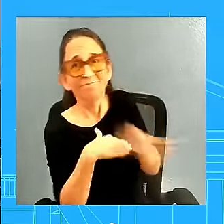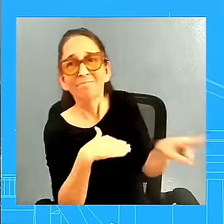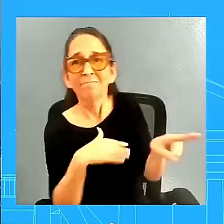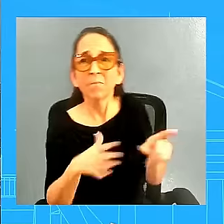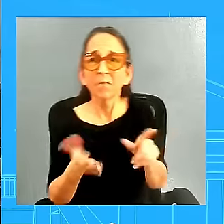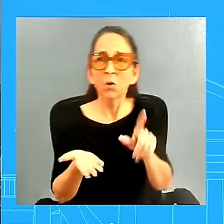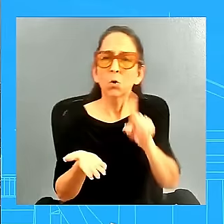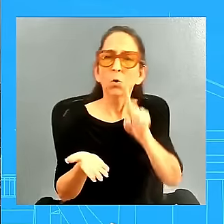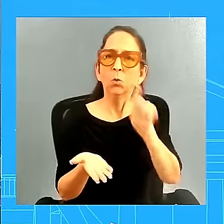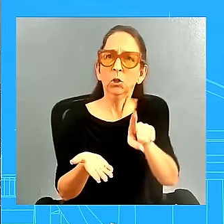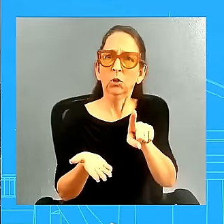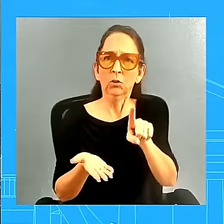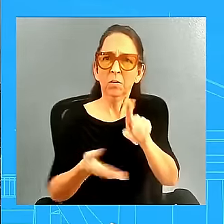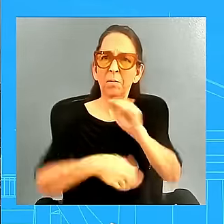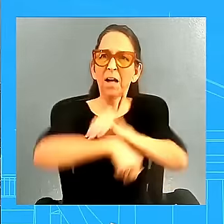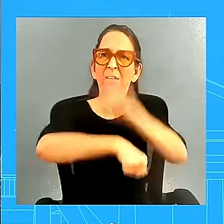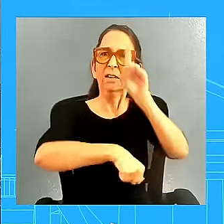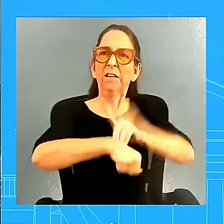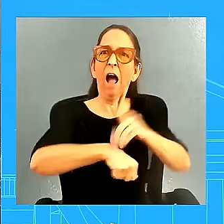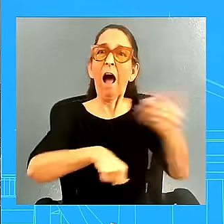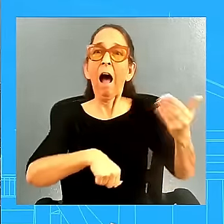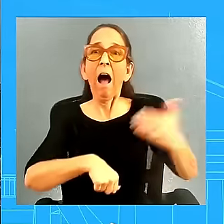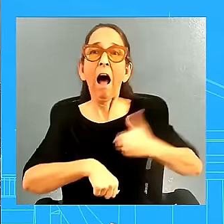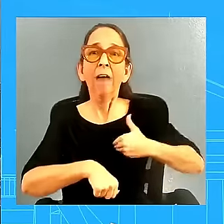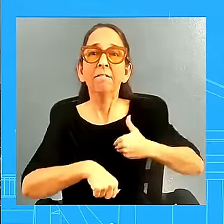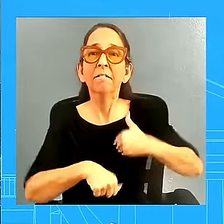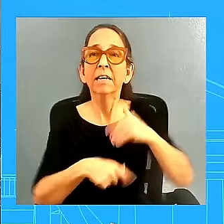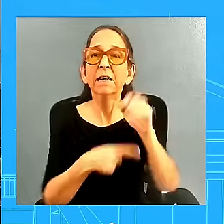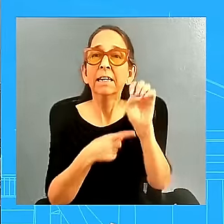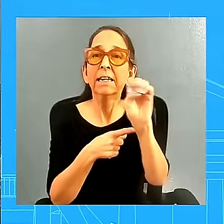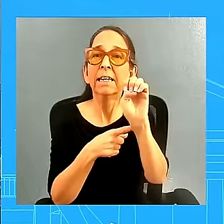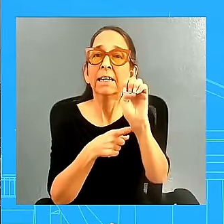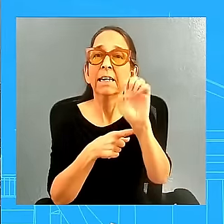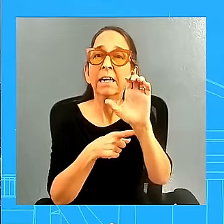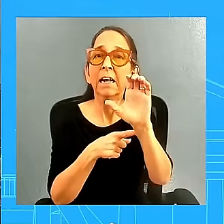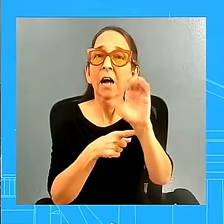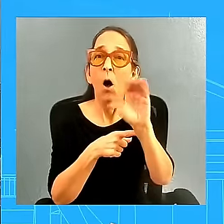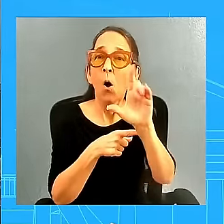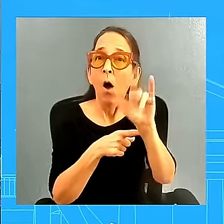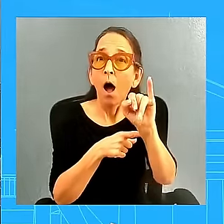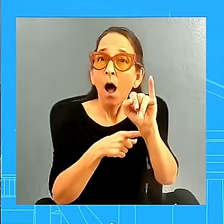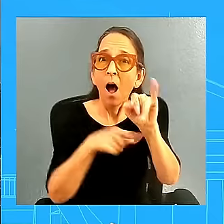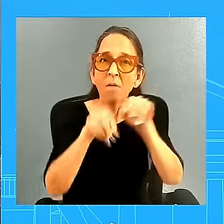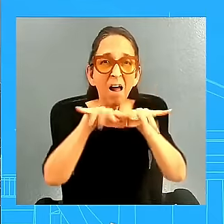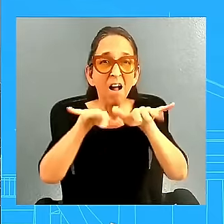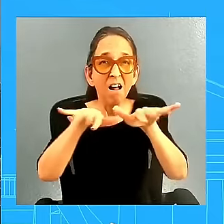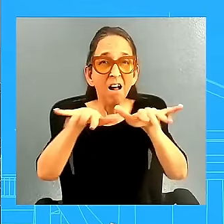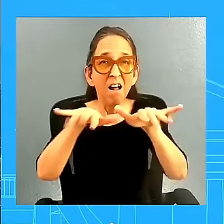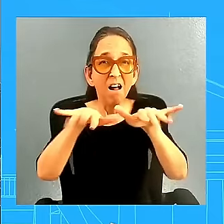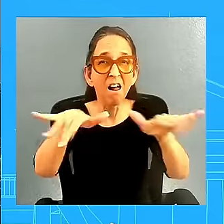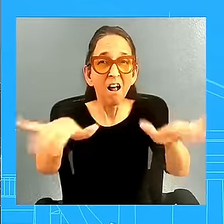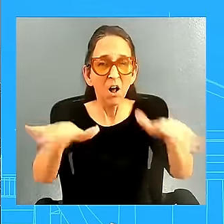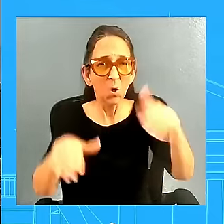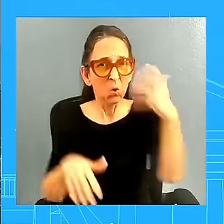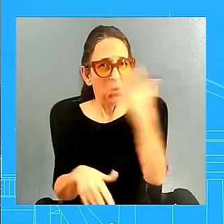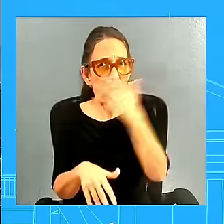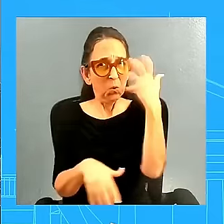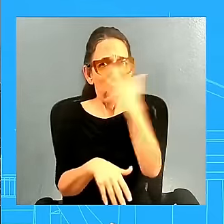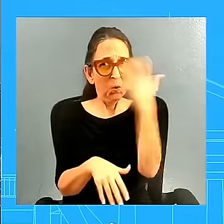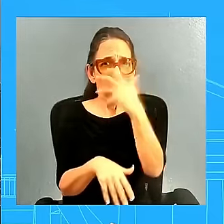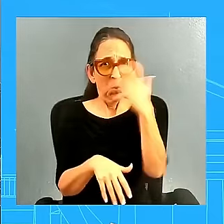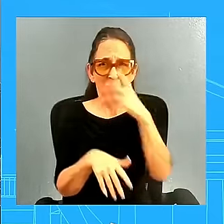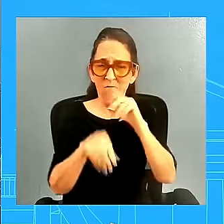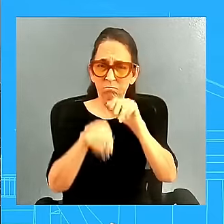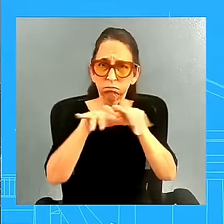follows a couple of big ones that we've seen over the summer, including Forest Head. I think there's another nationwide one. Is the